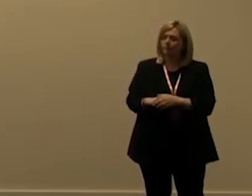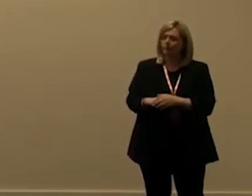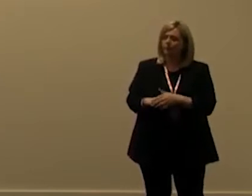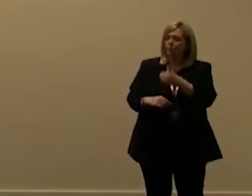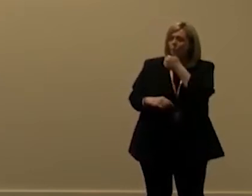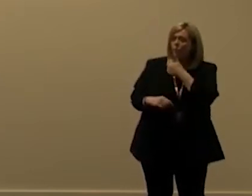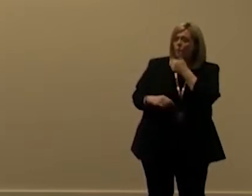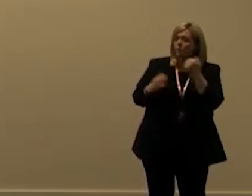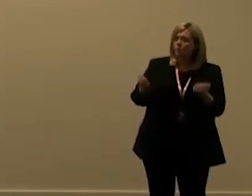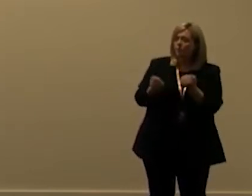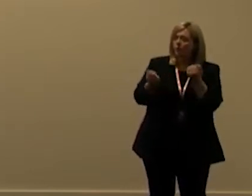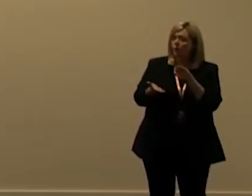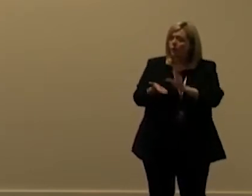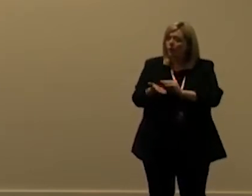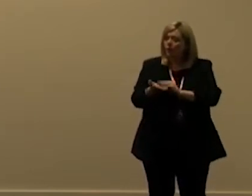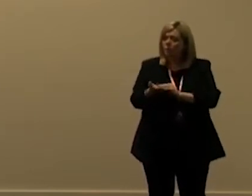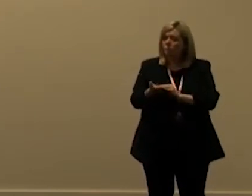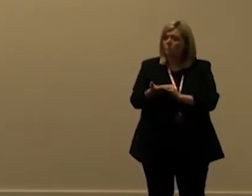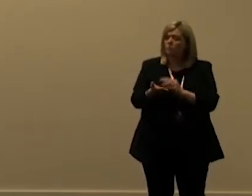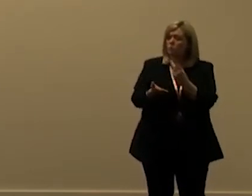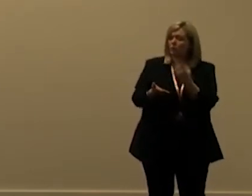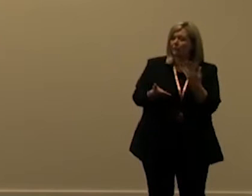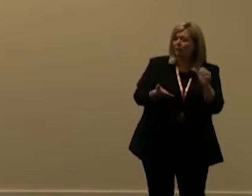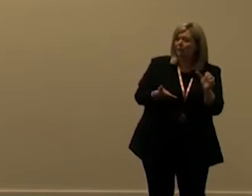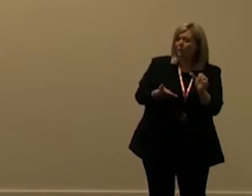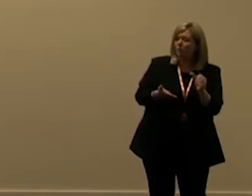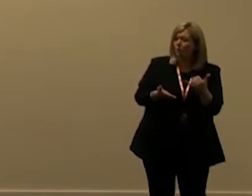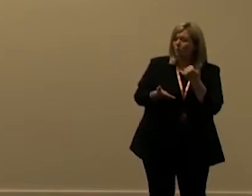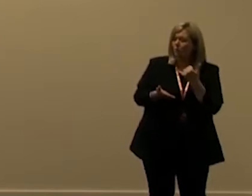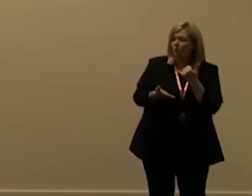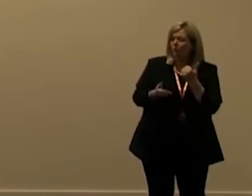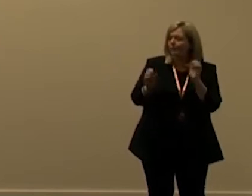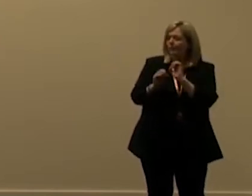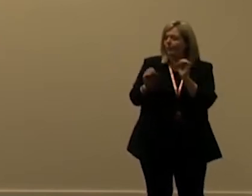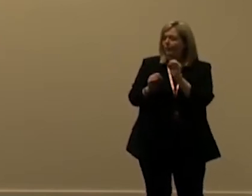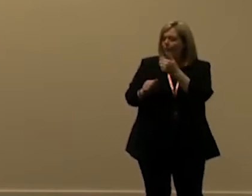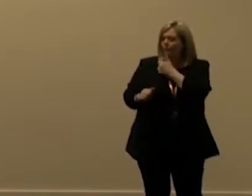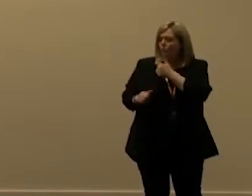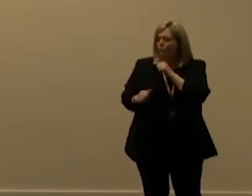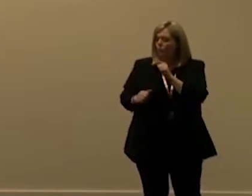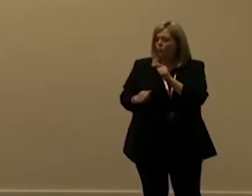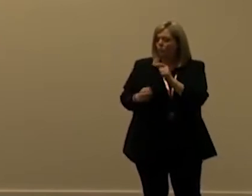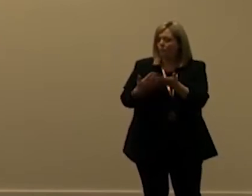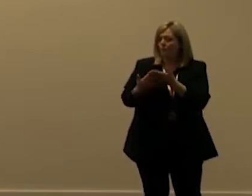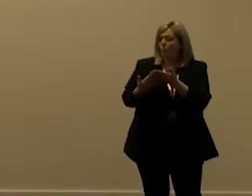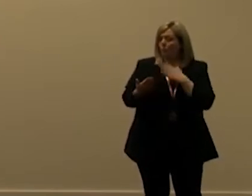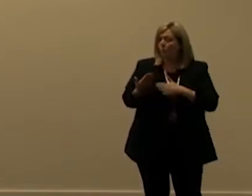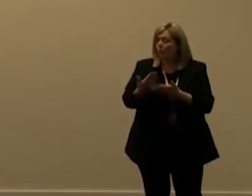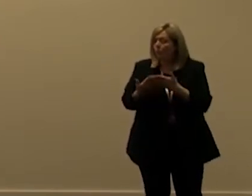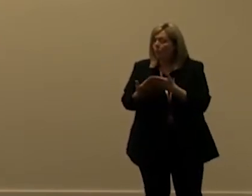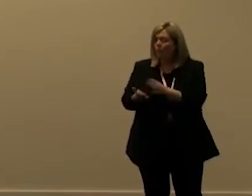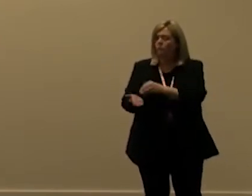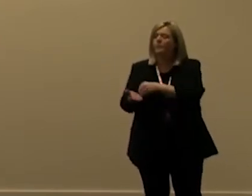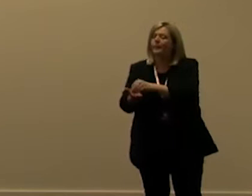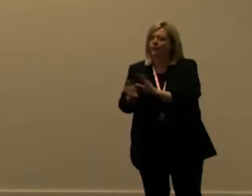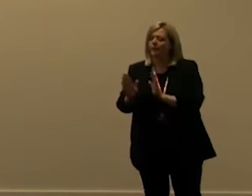you're just using power apps you will get 25 000 calls and nothing per user above that you have to pay any